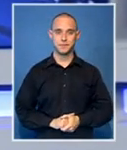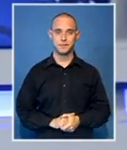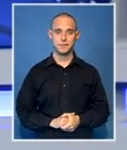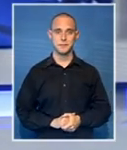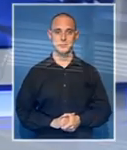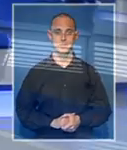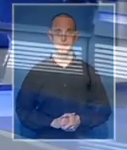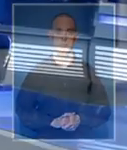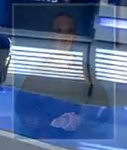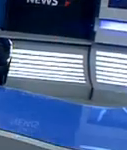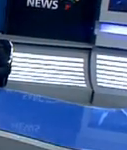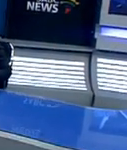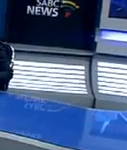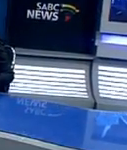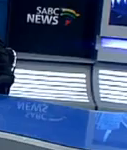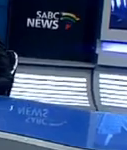with us.